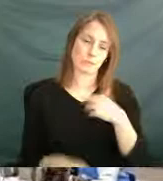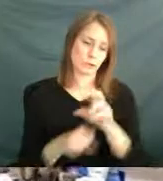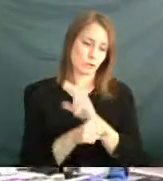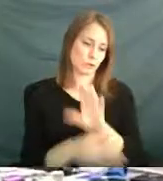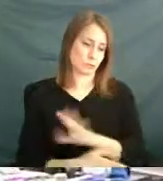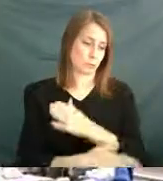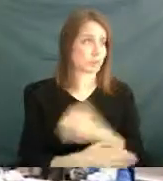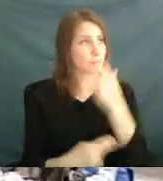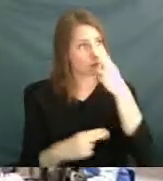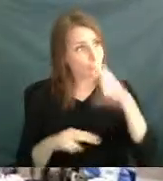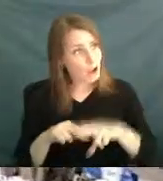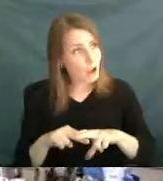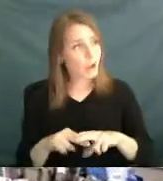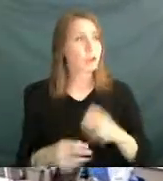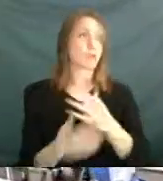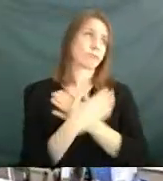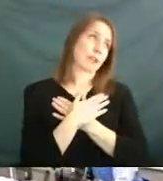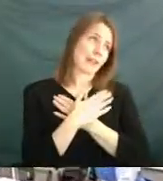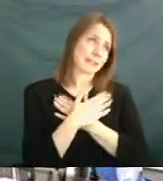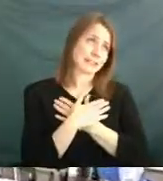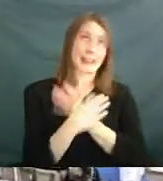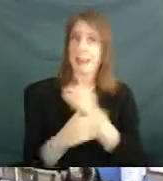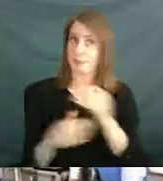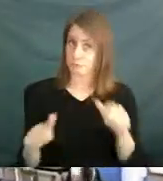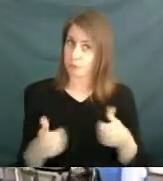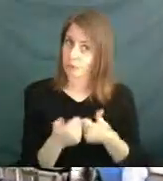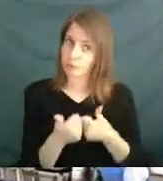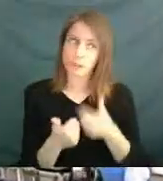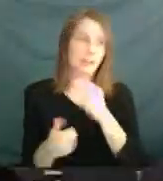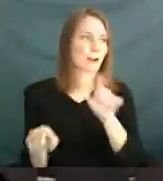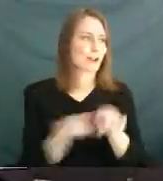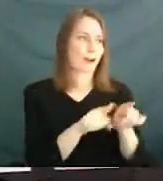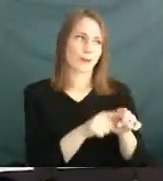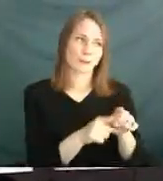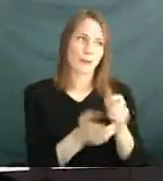It's challenging. And it makes them better in mathematics and reading.